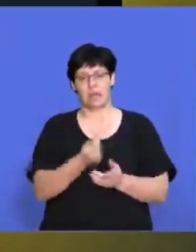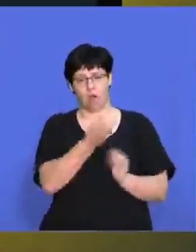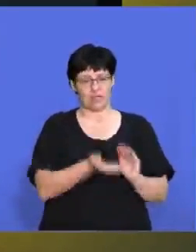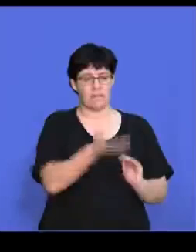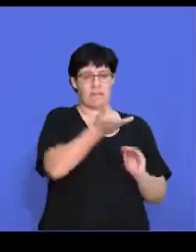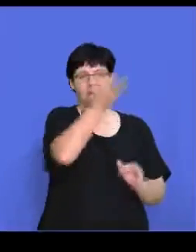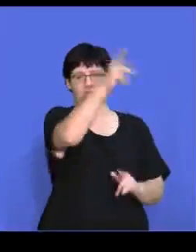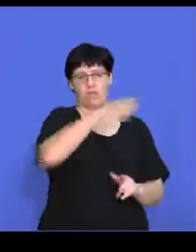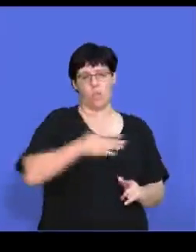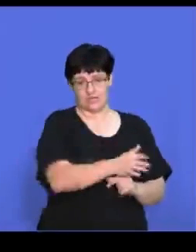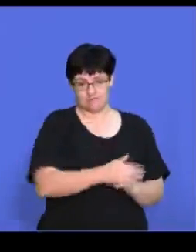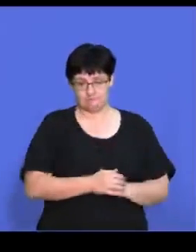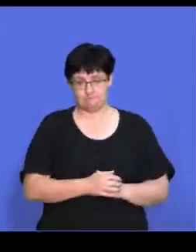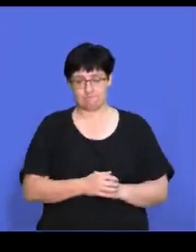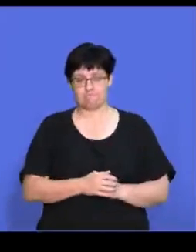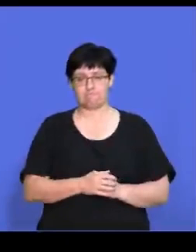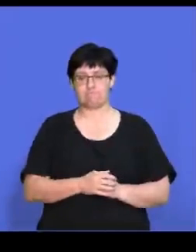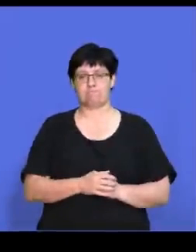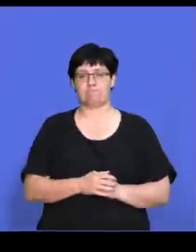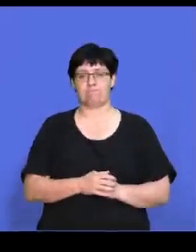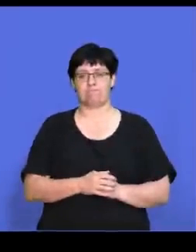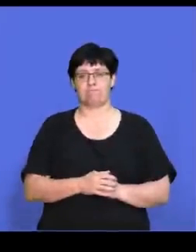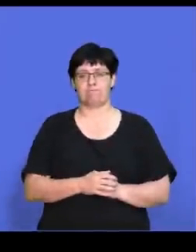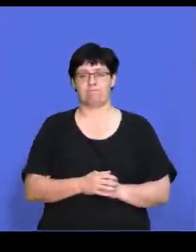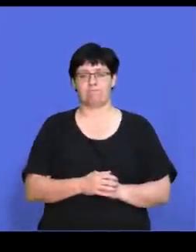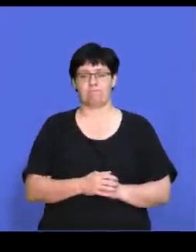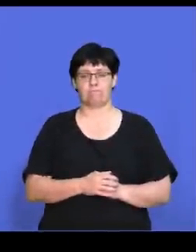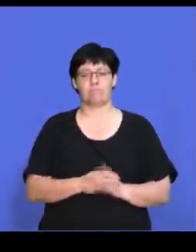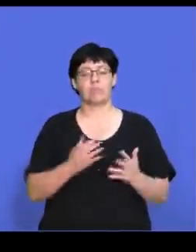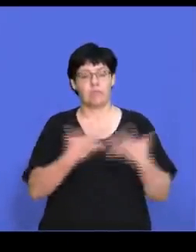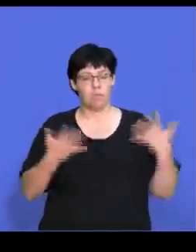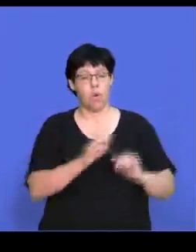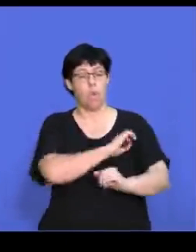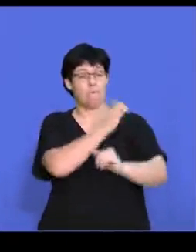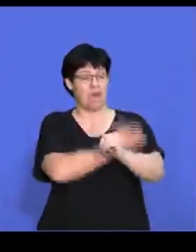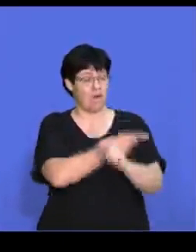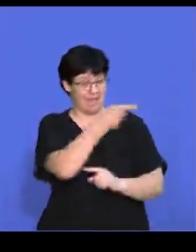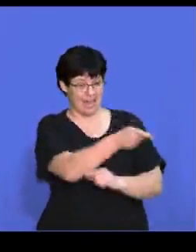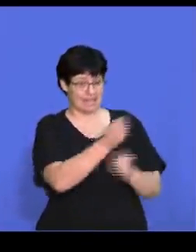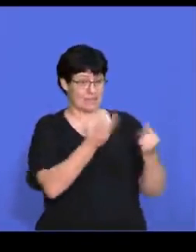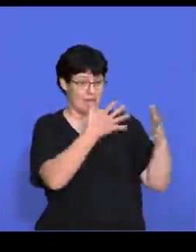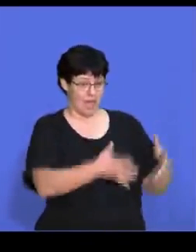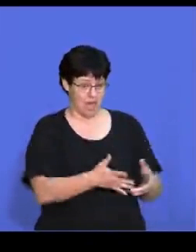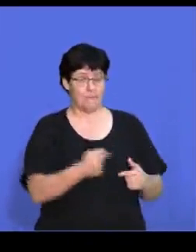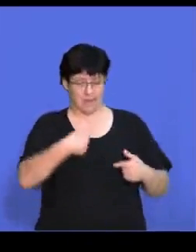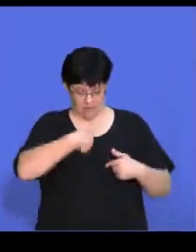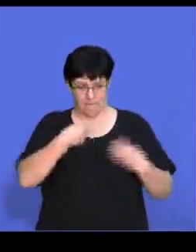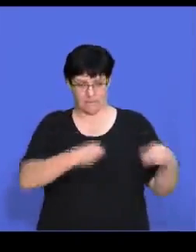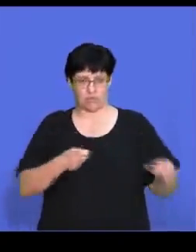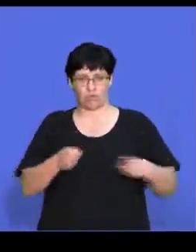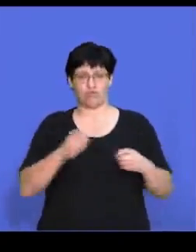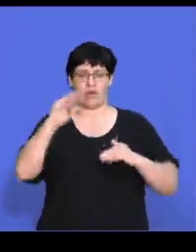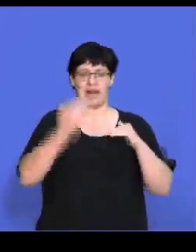powerful the supplier, the less control the business has over them.